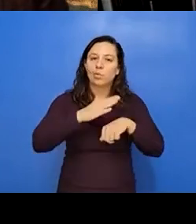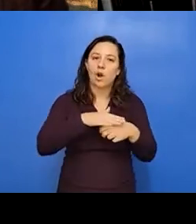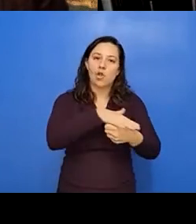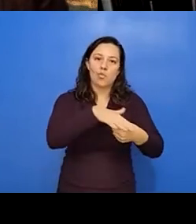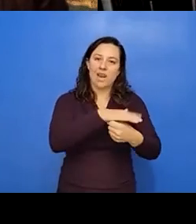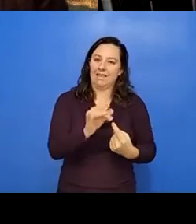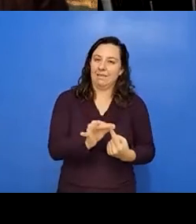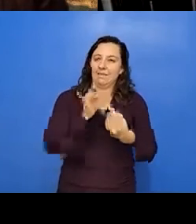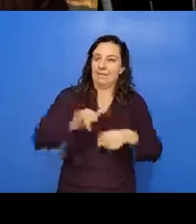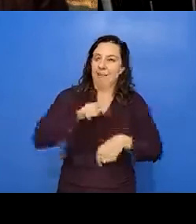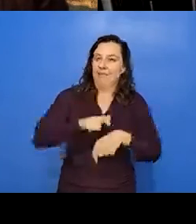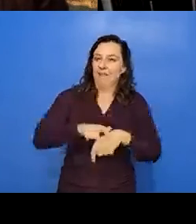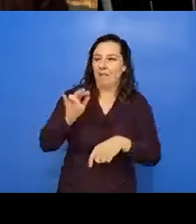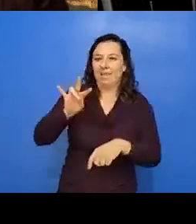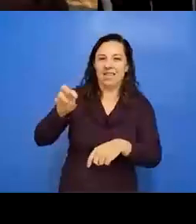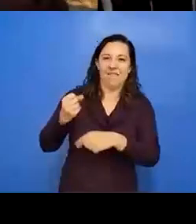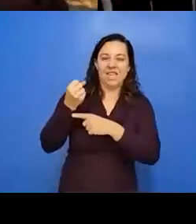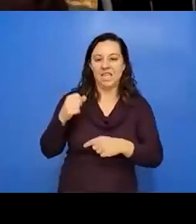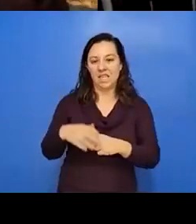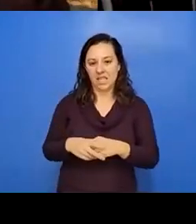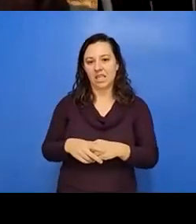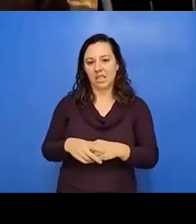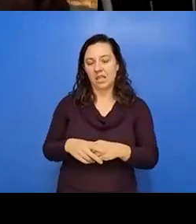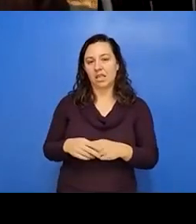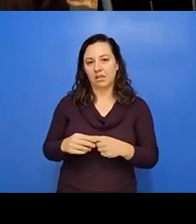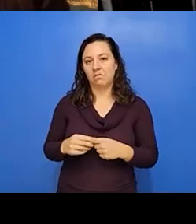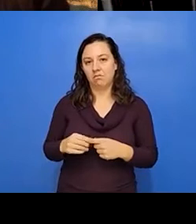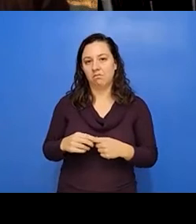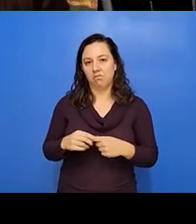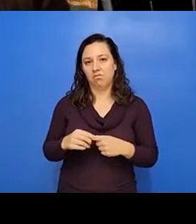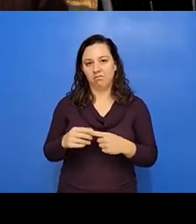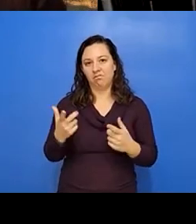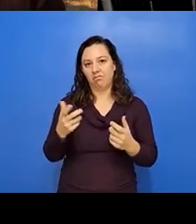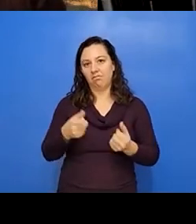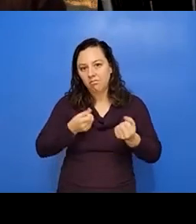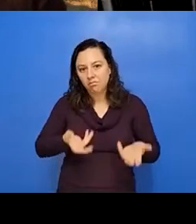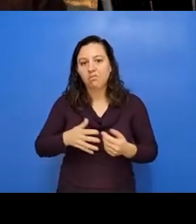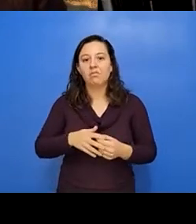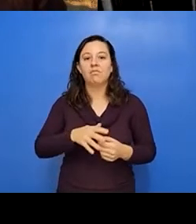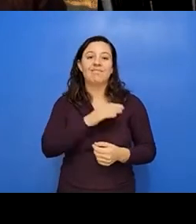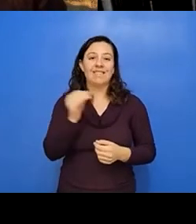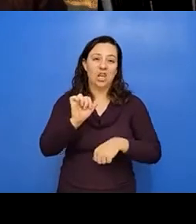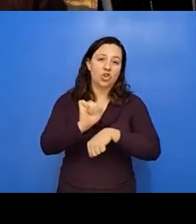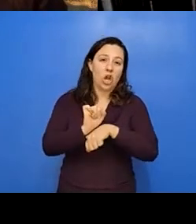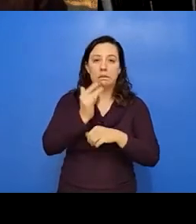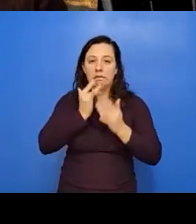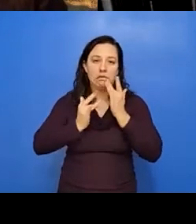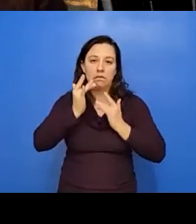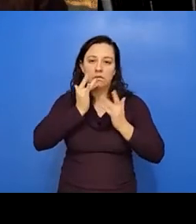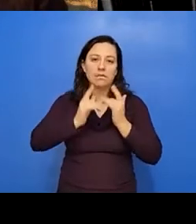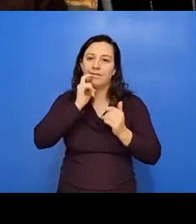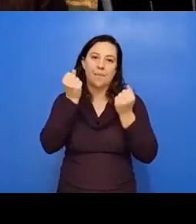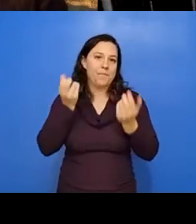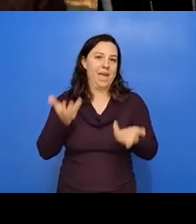were, were, um, hard. And there's not a lot of jobs on reservations at that